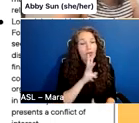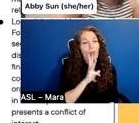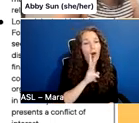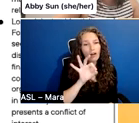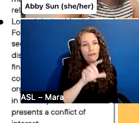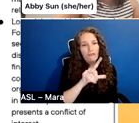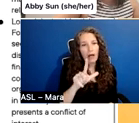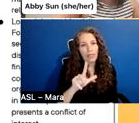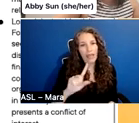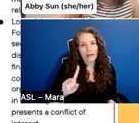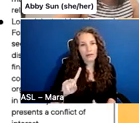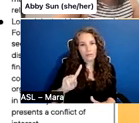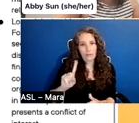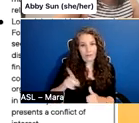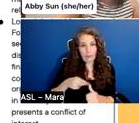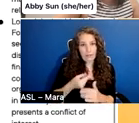in,